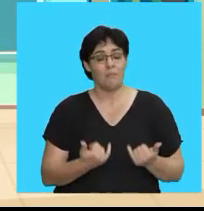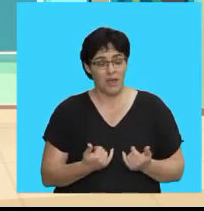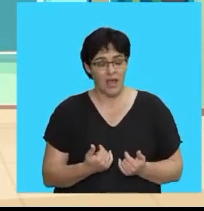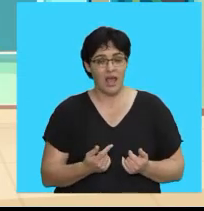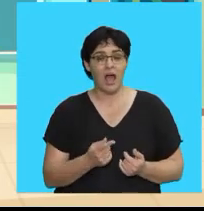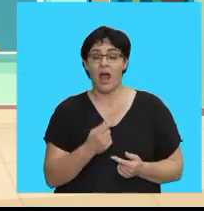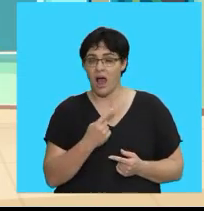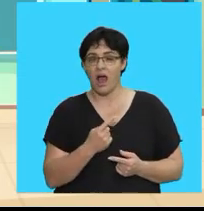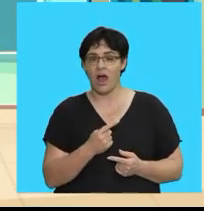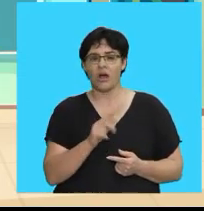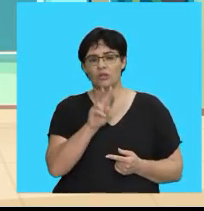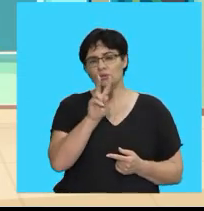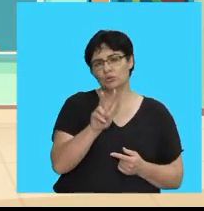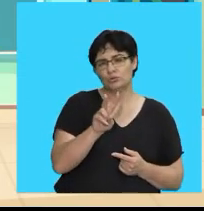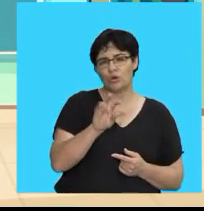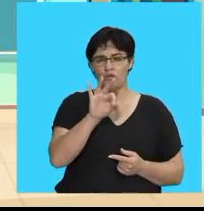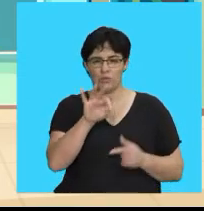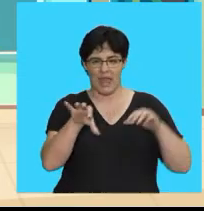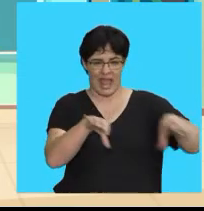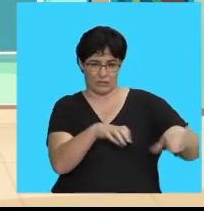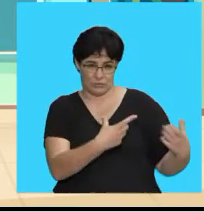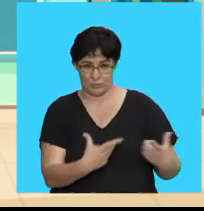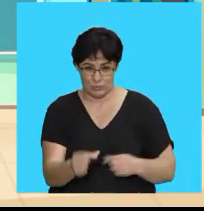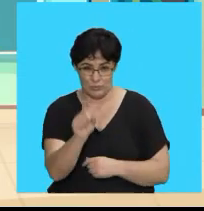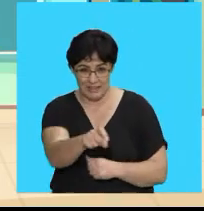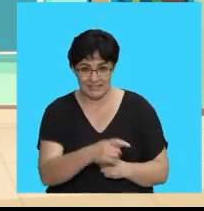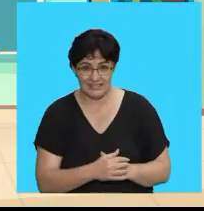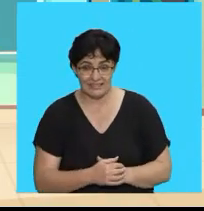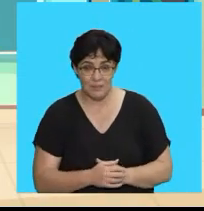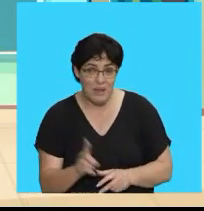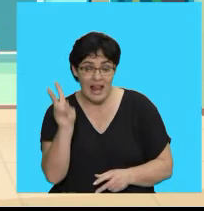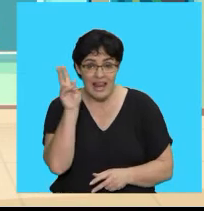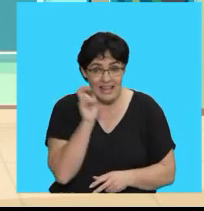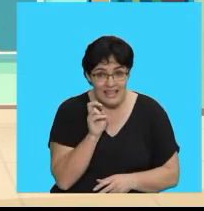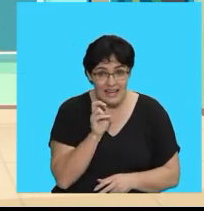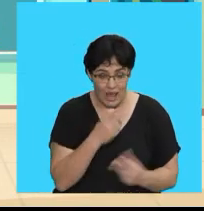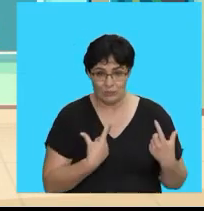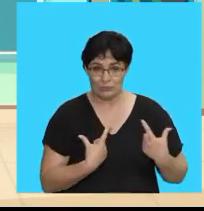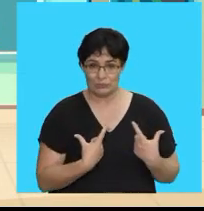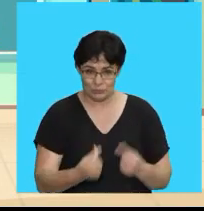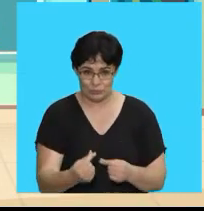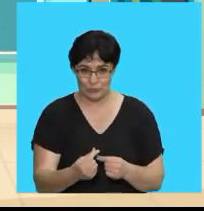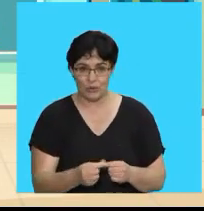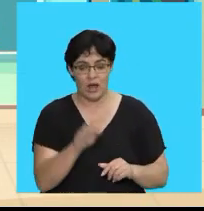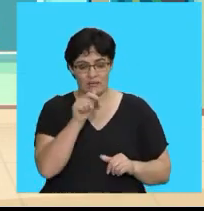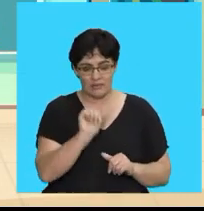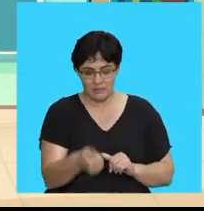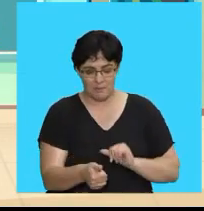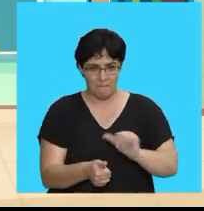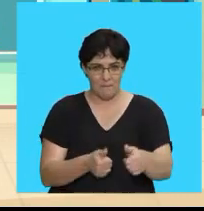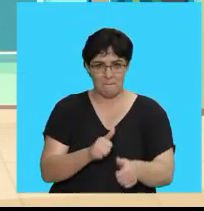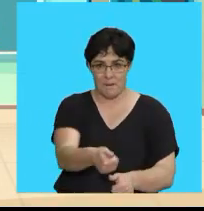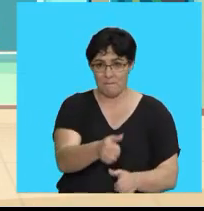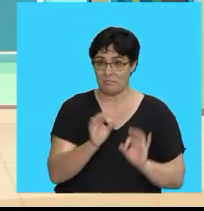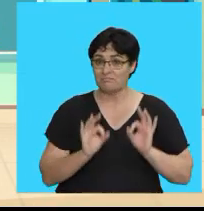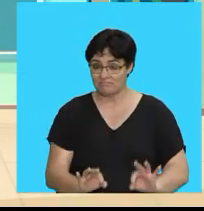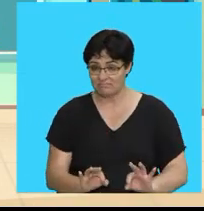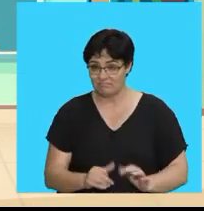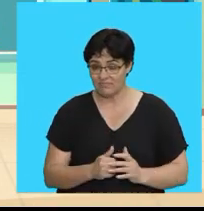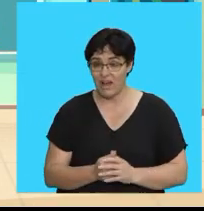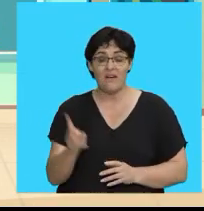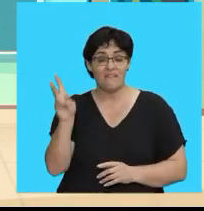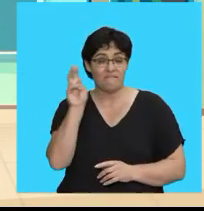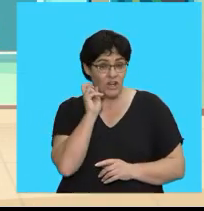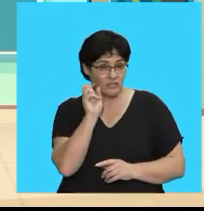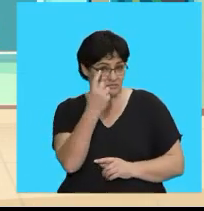out Two to three actions You need to listen And do them in the correct order Listen first